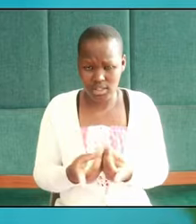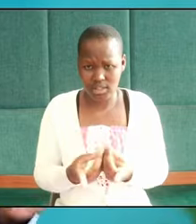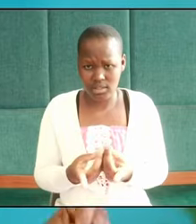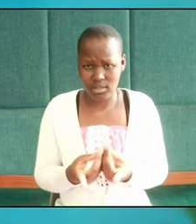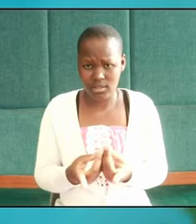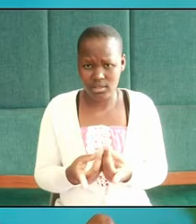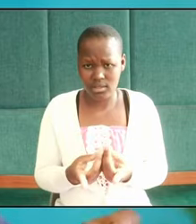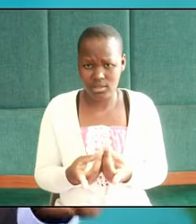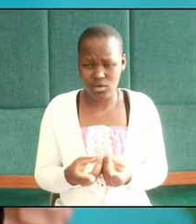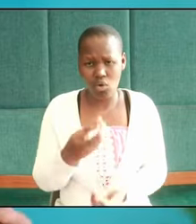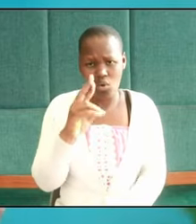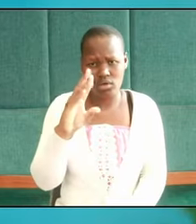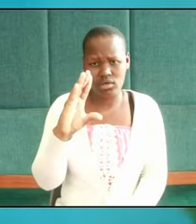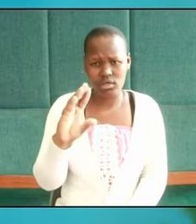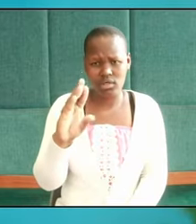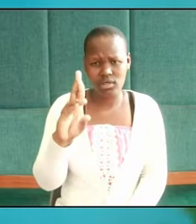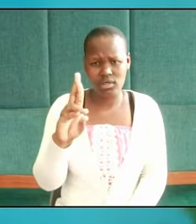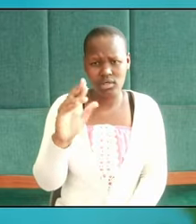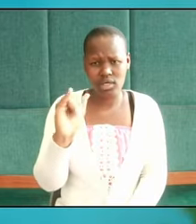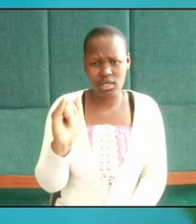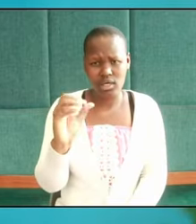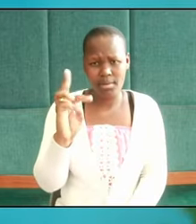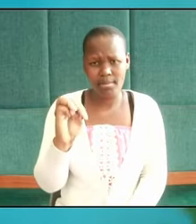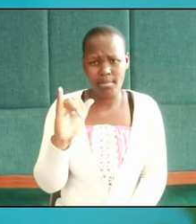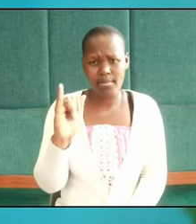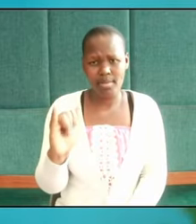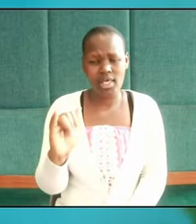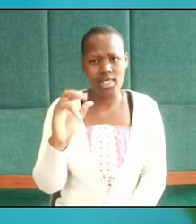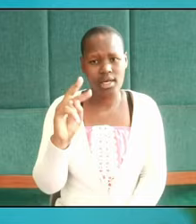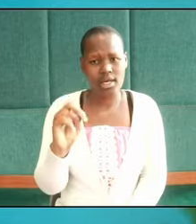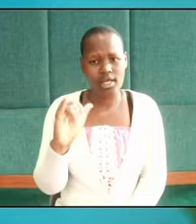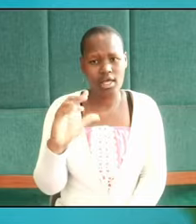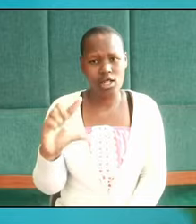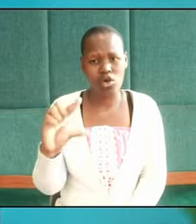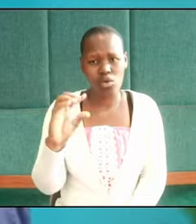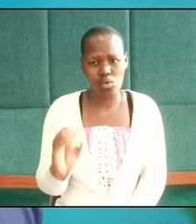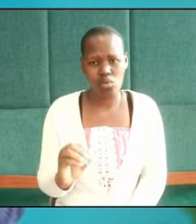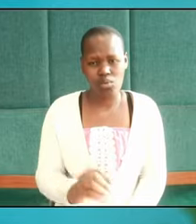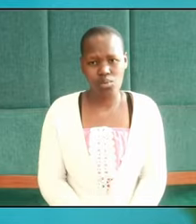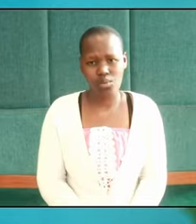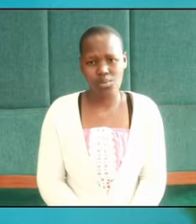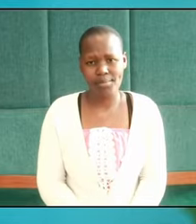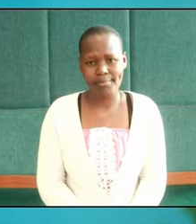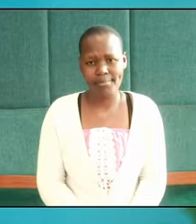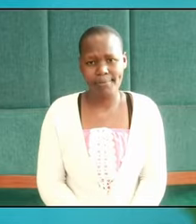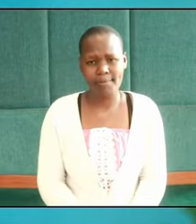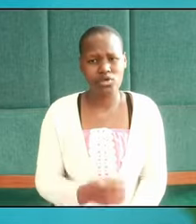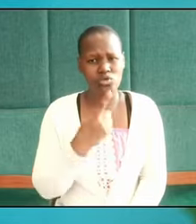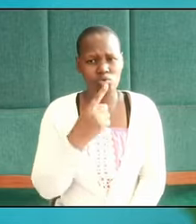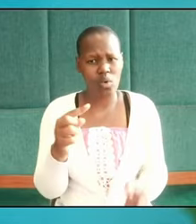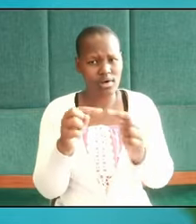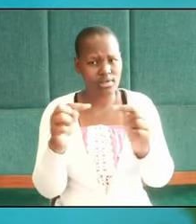which means judging and so crisis